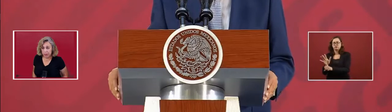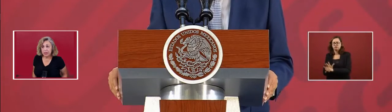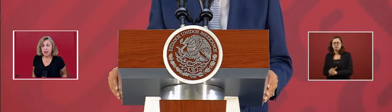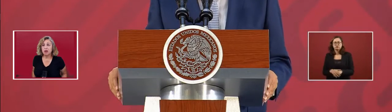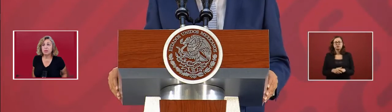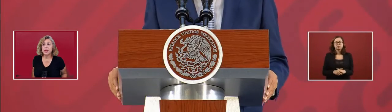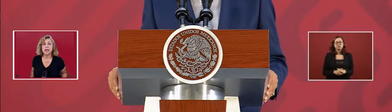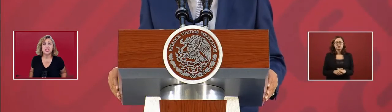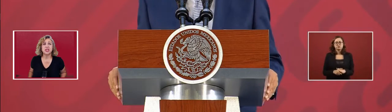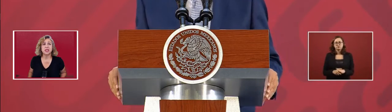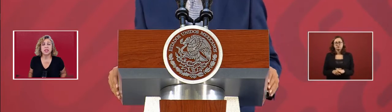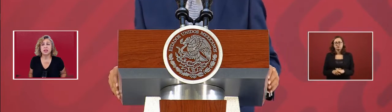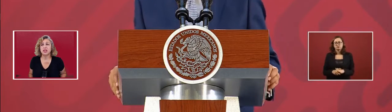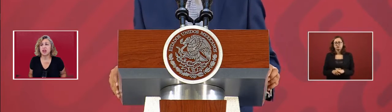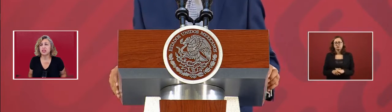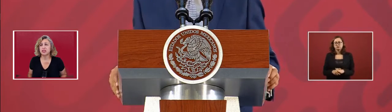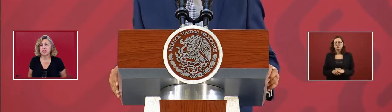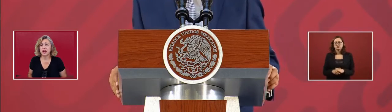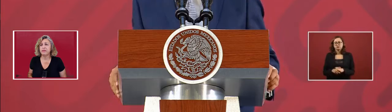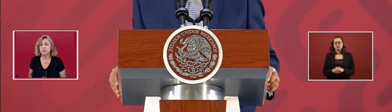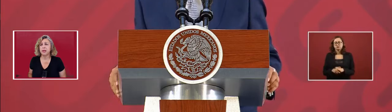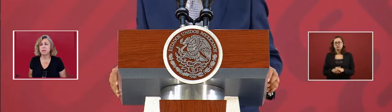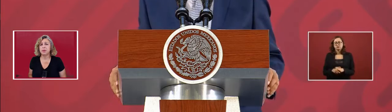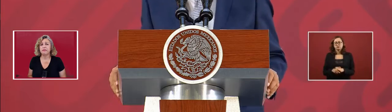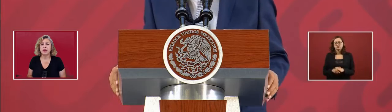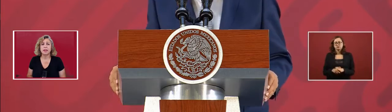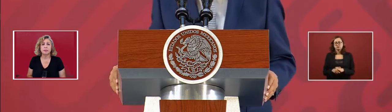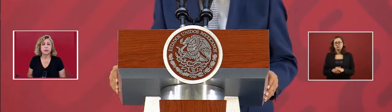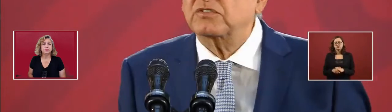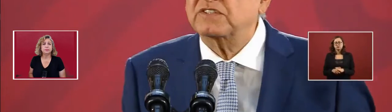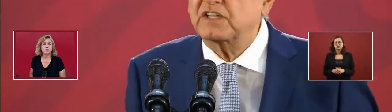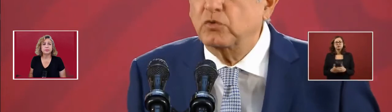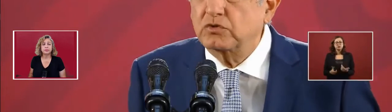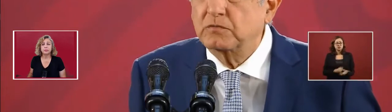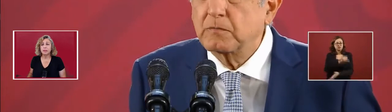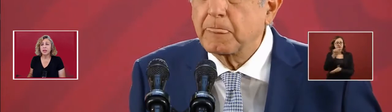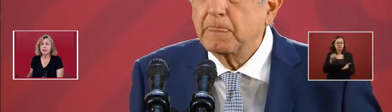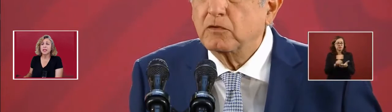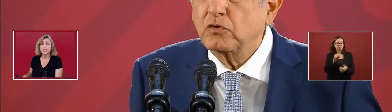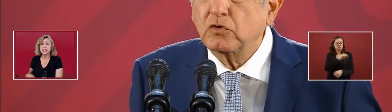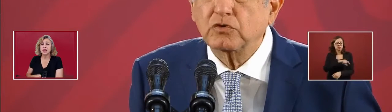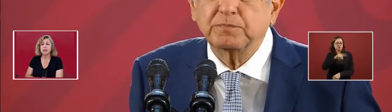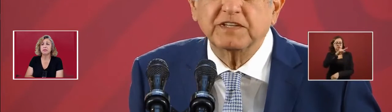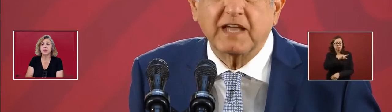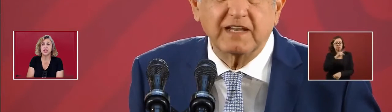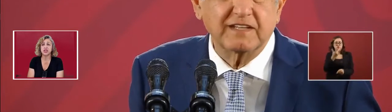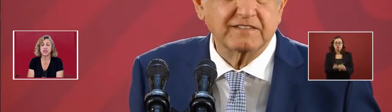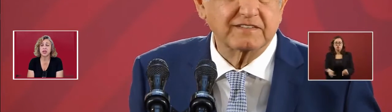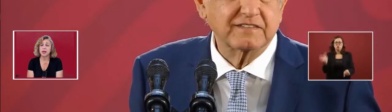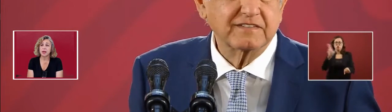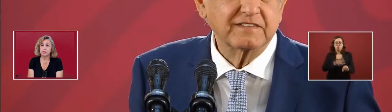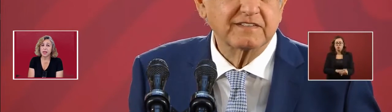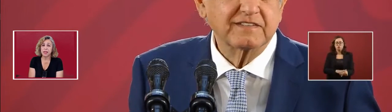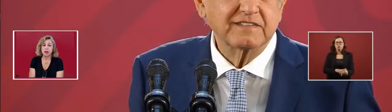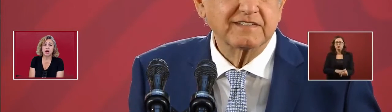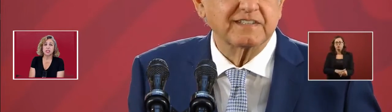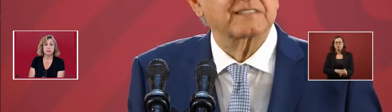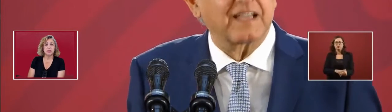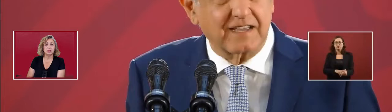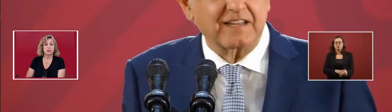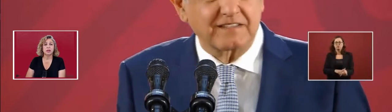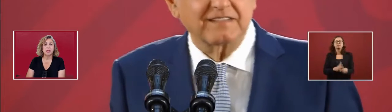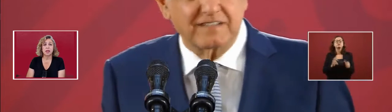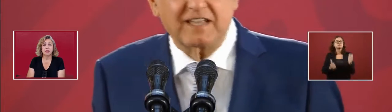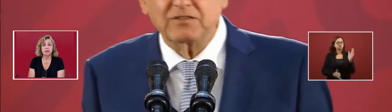and that all the medications and the doctors and everybody be available, that they continue to finish making the